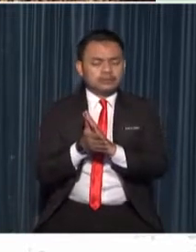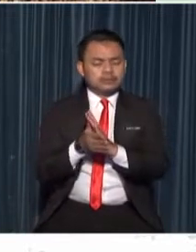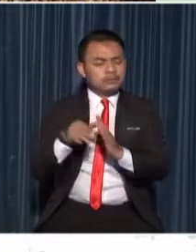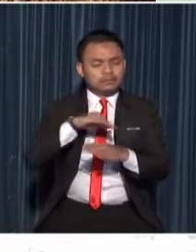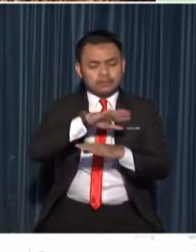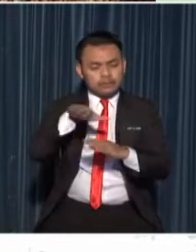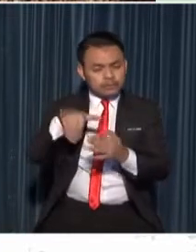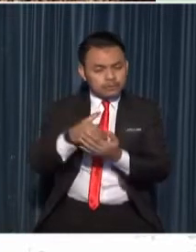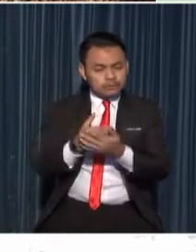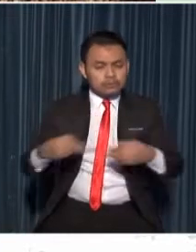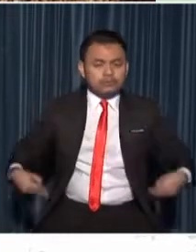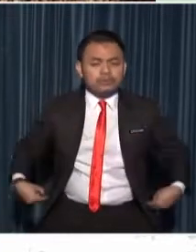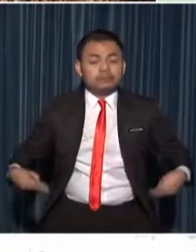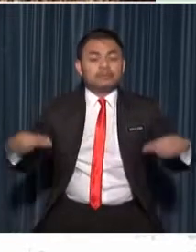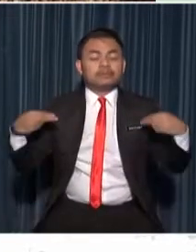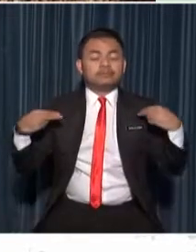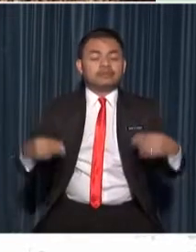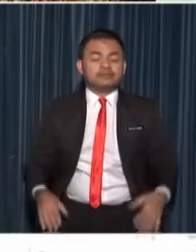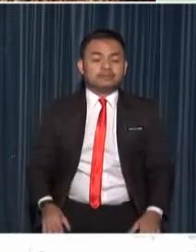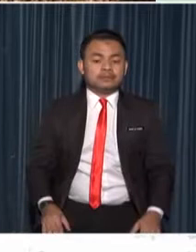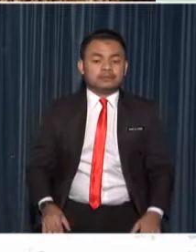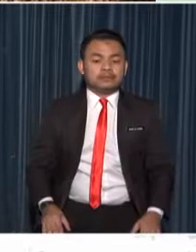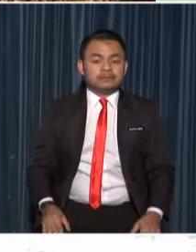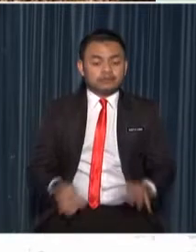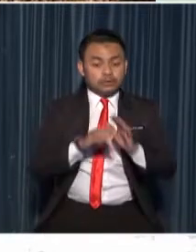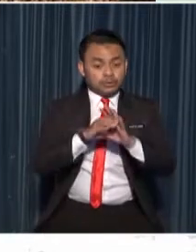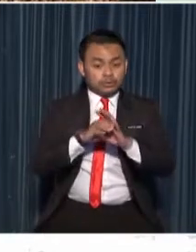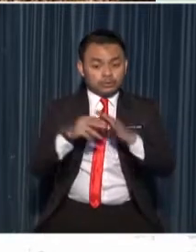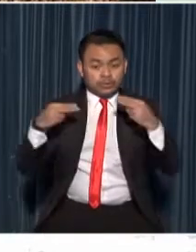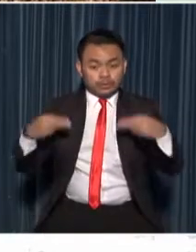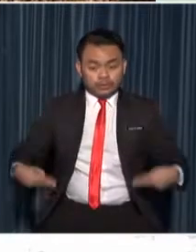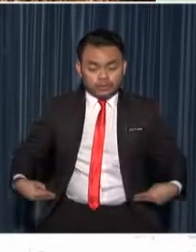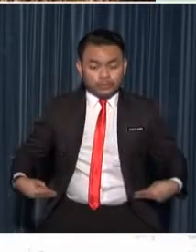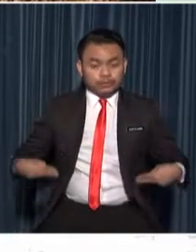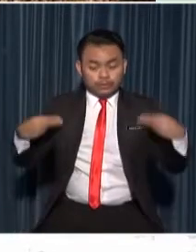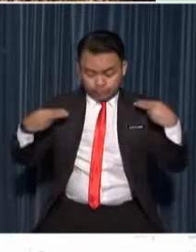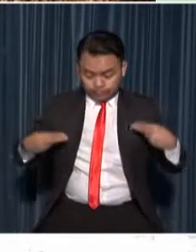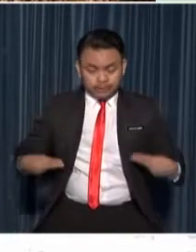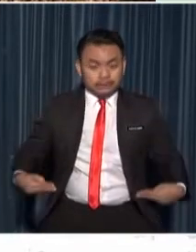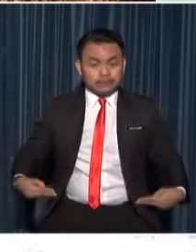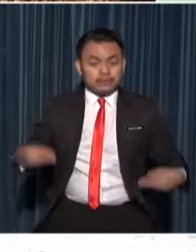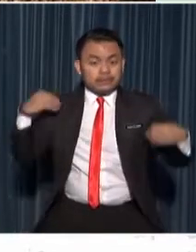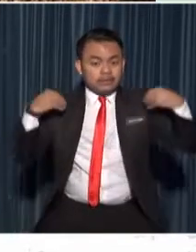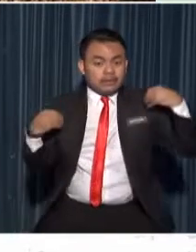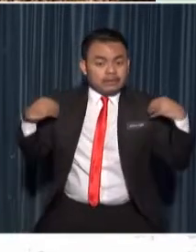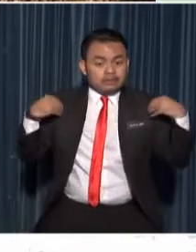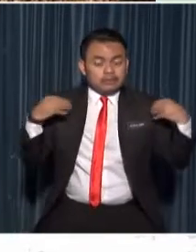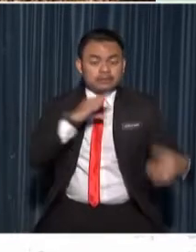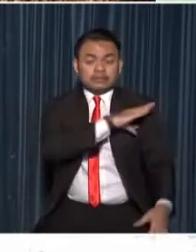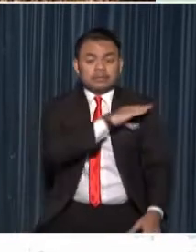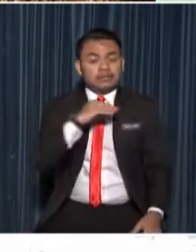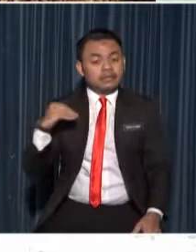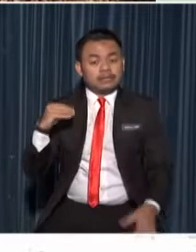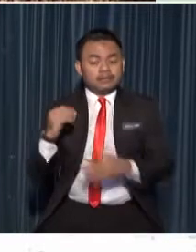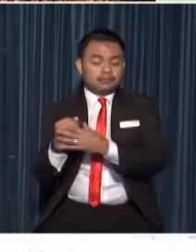such as humans animals and plants let's take a